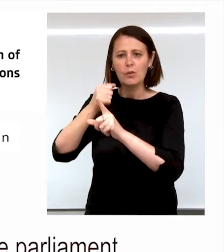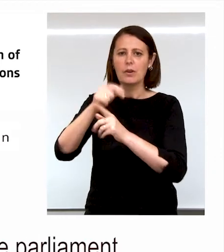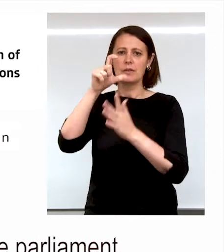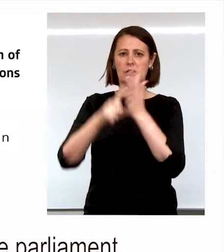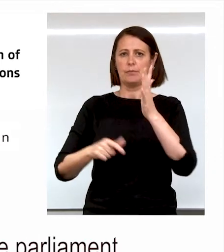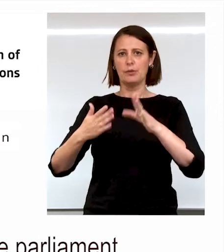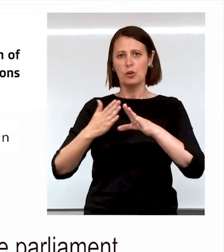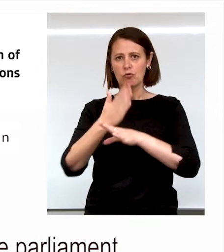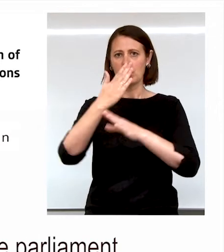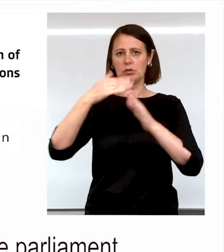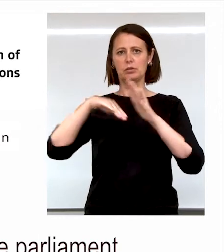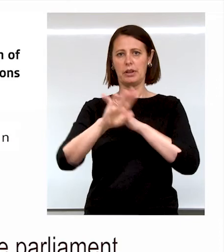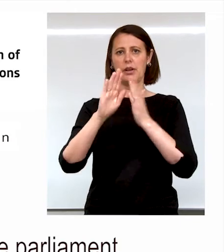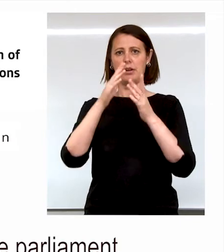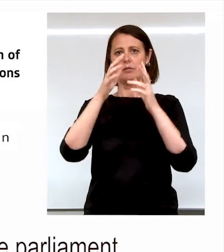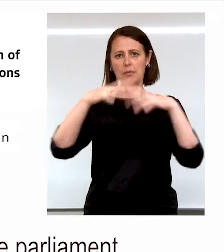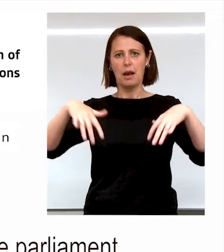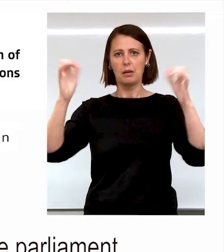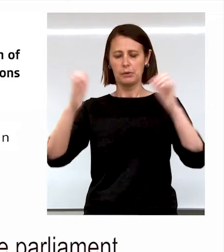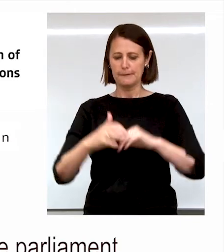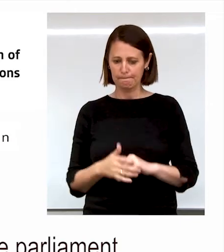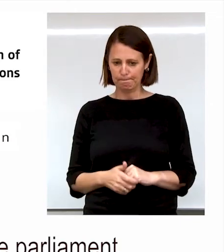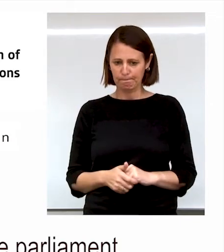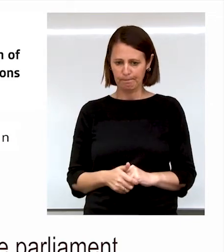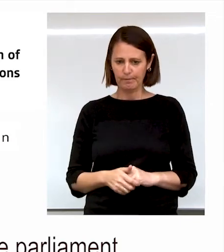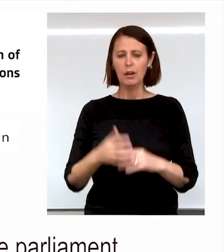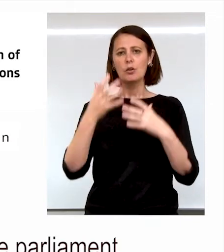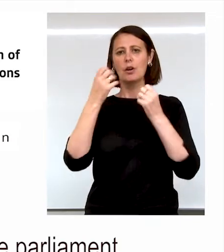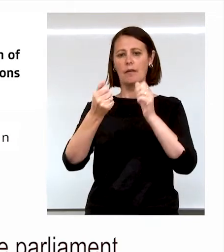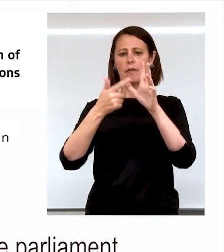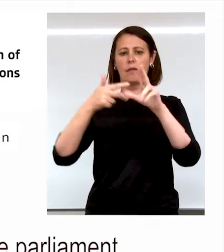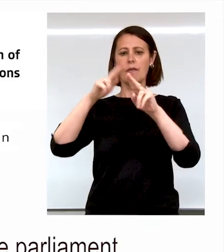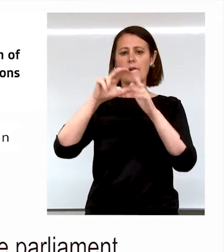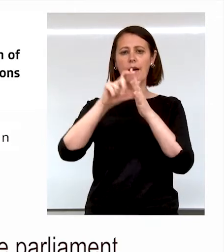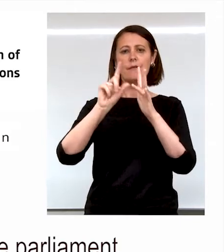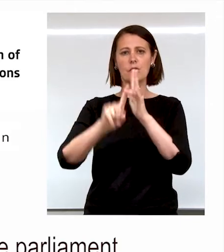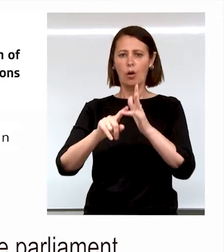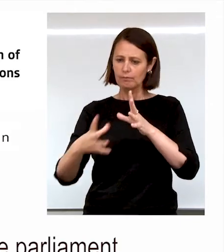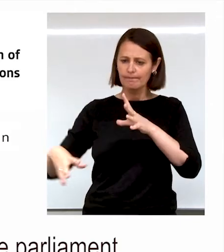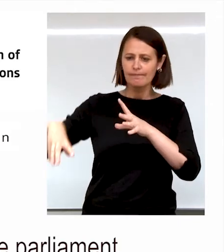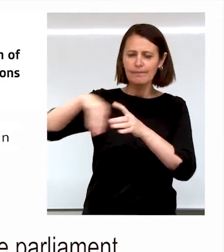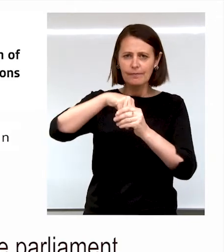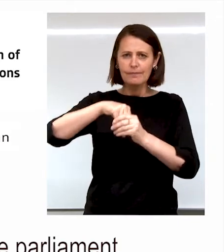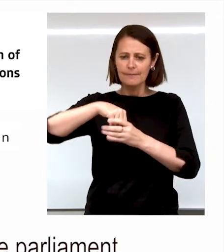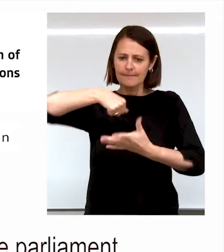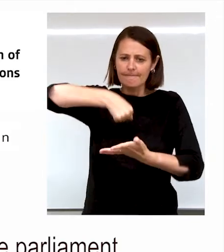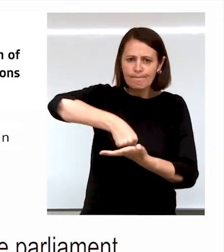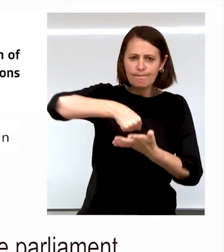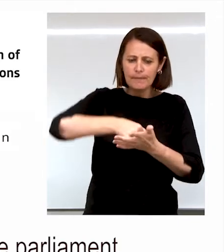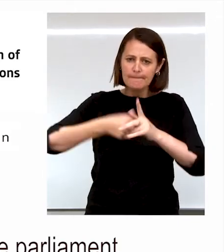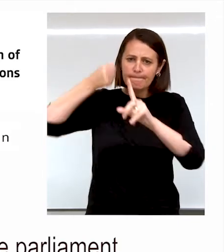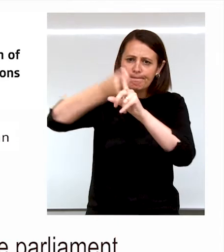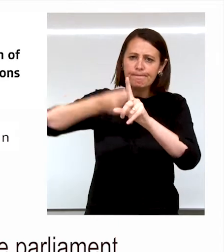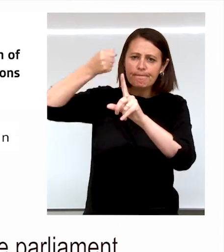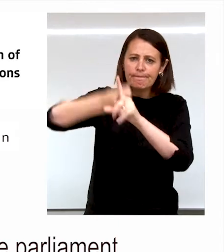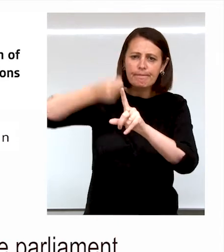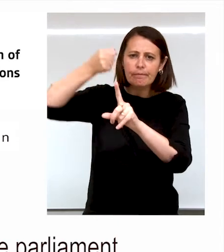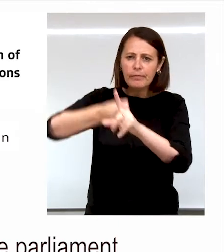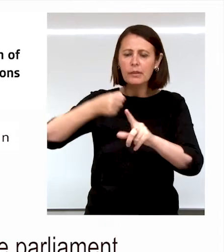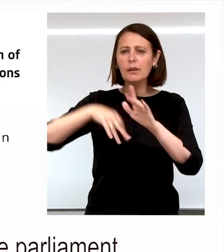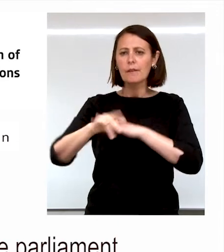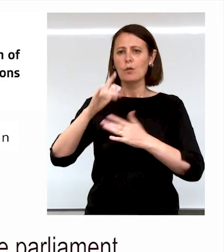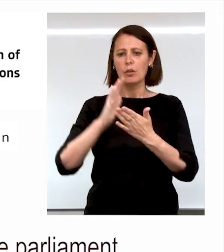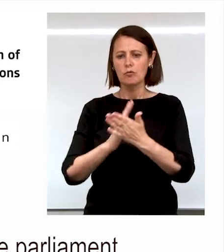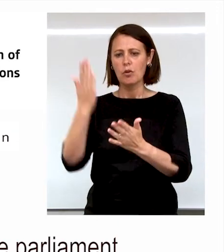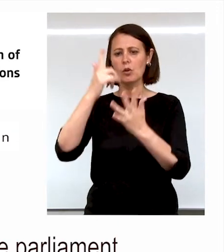disability rights in the Parliament and to have AFTO in there always in the trenches fighting